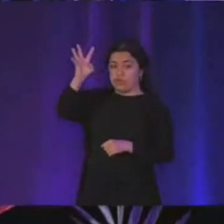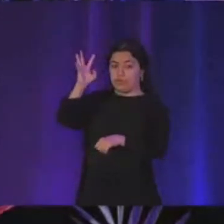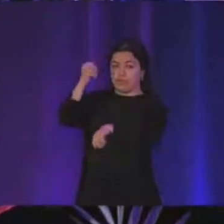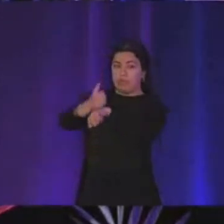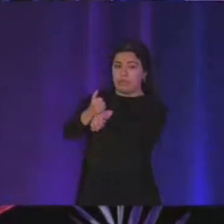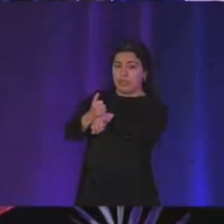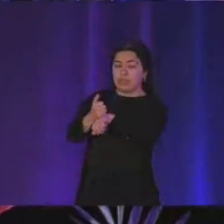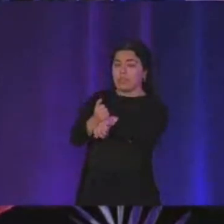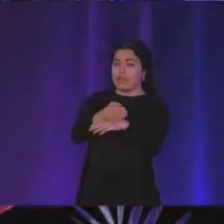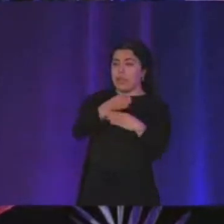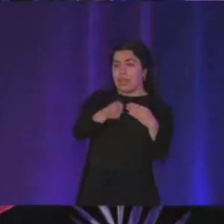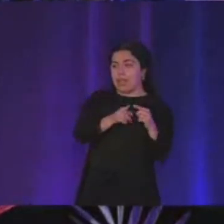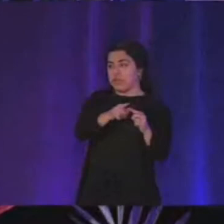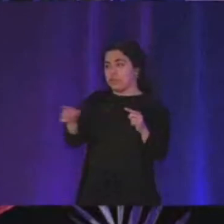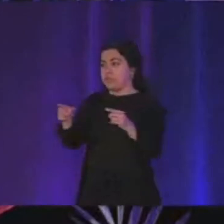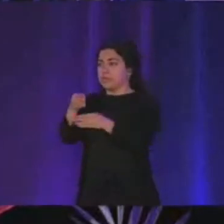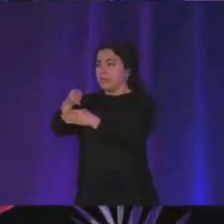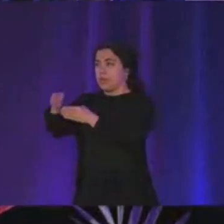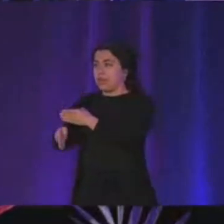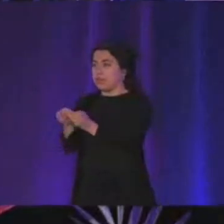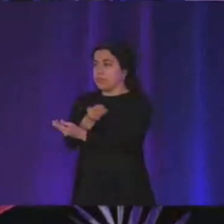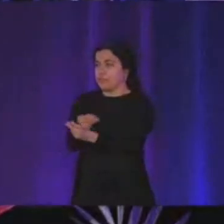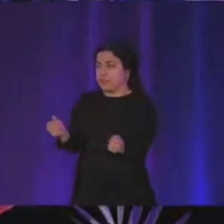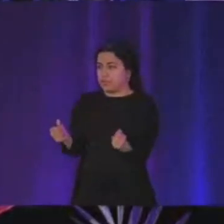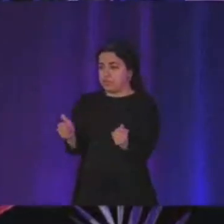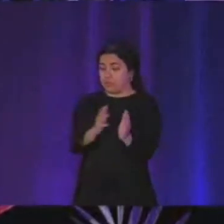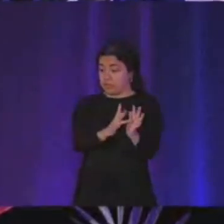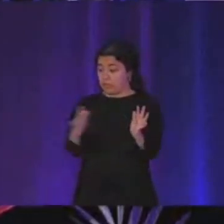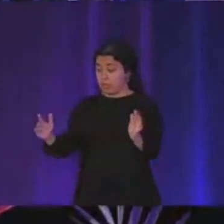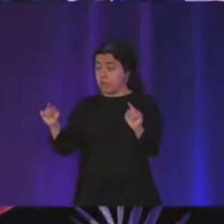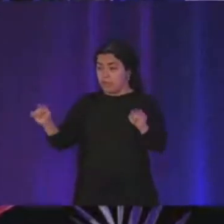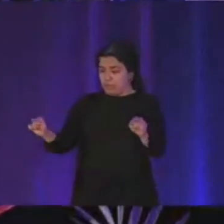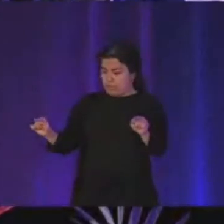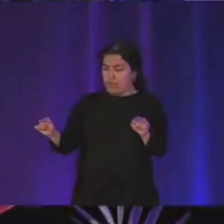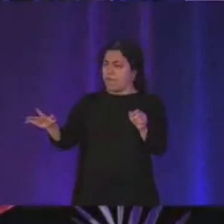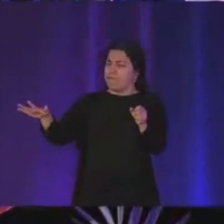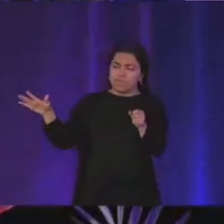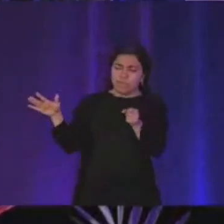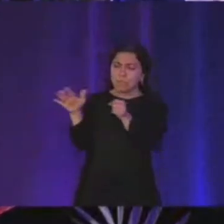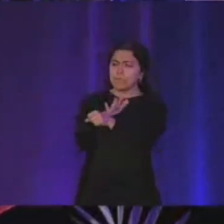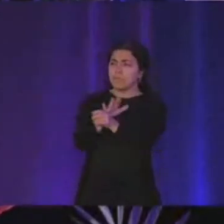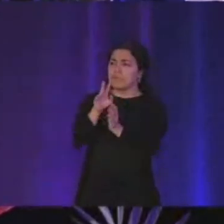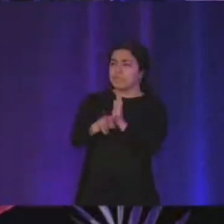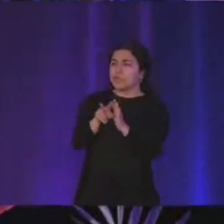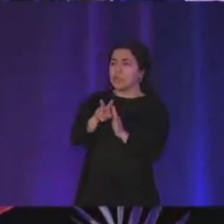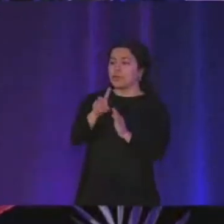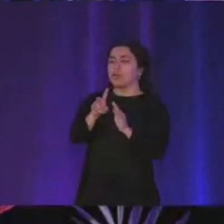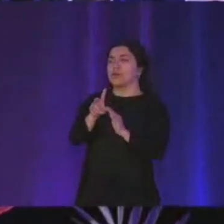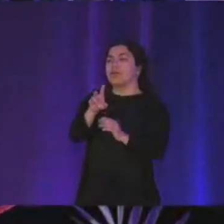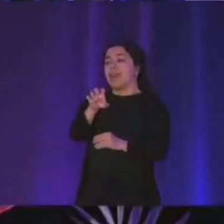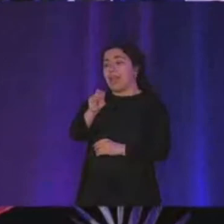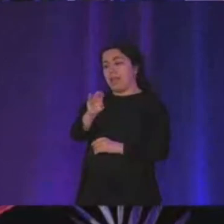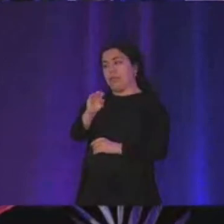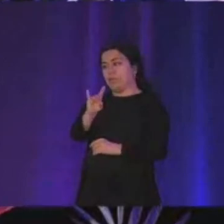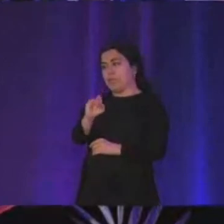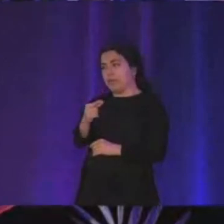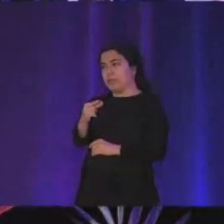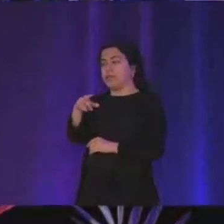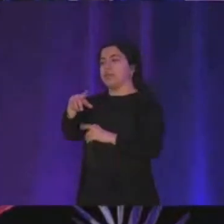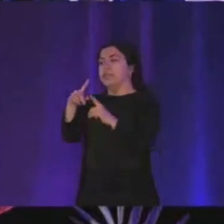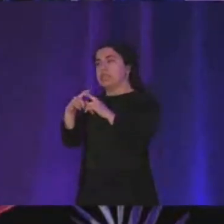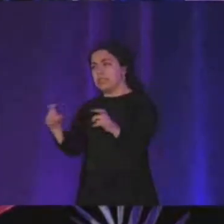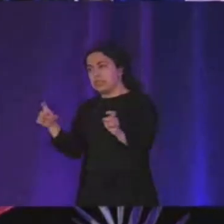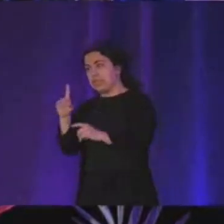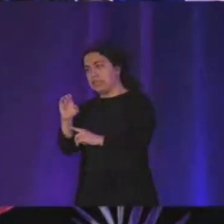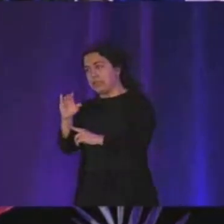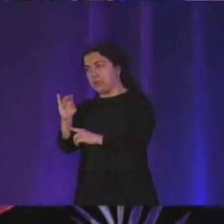end-to-end solution that is actually doing like full video encoding uh decoding and re-encoding and right now it clocks at